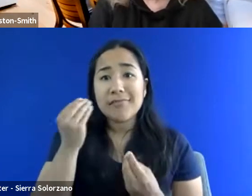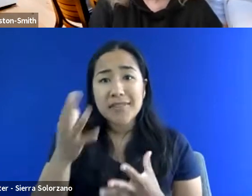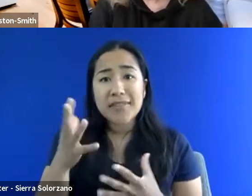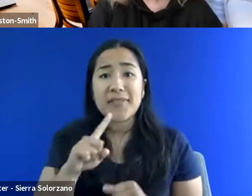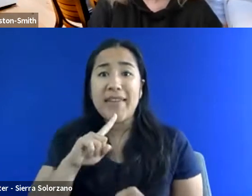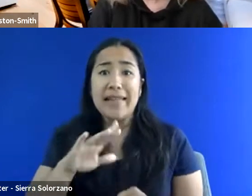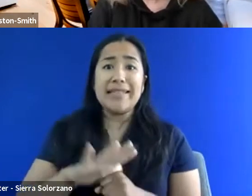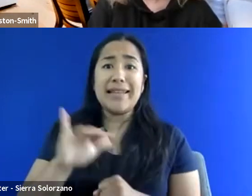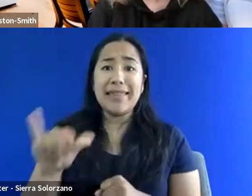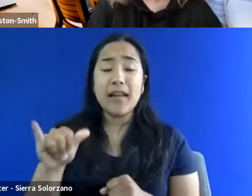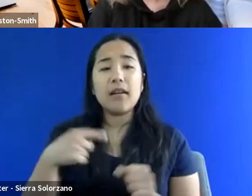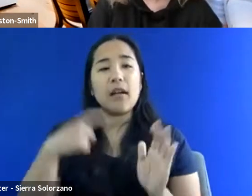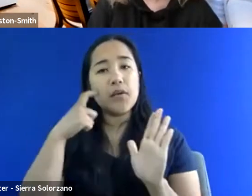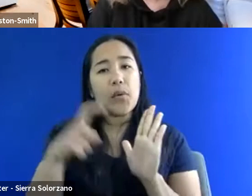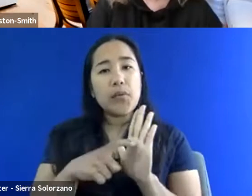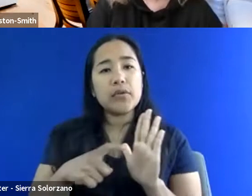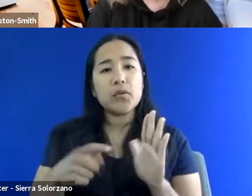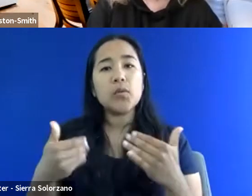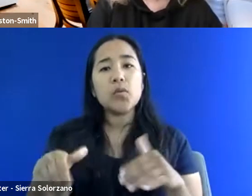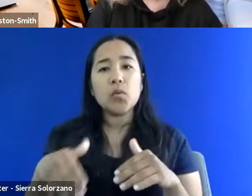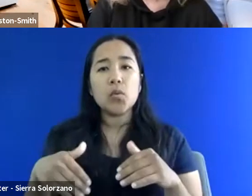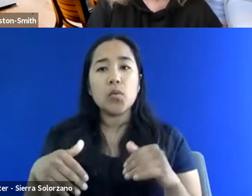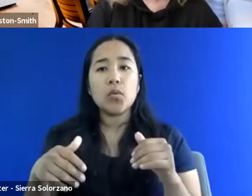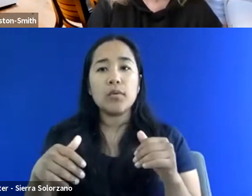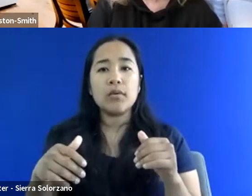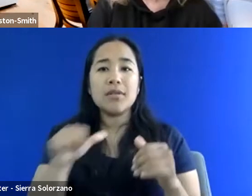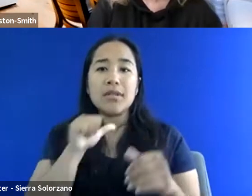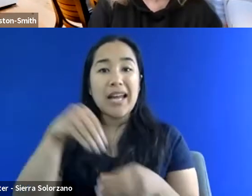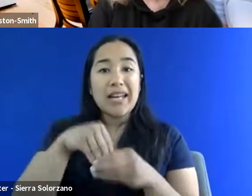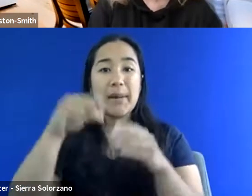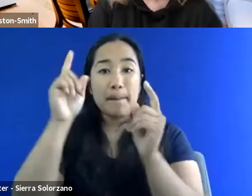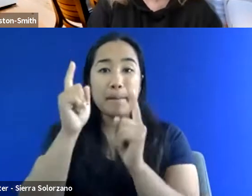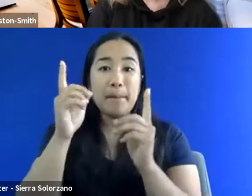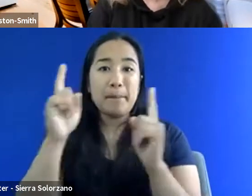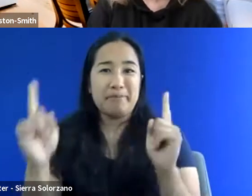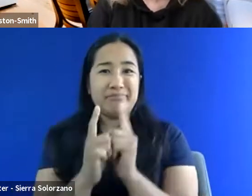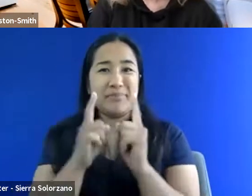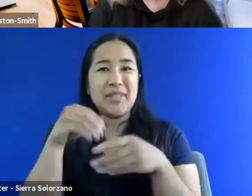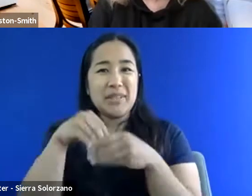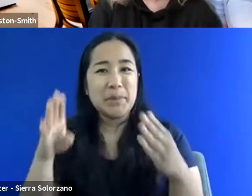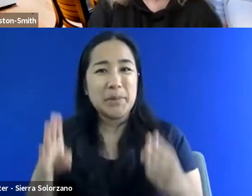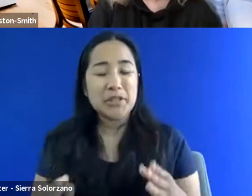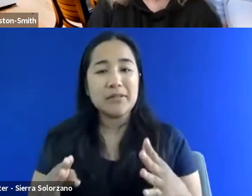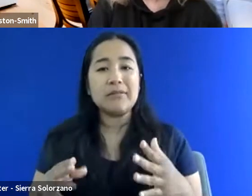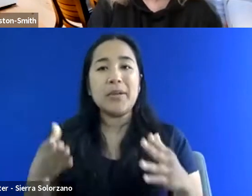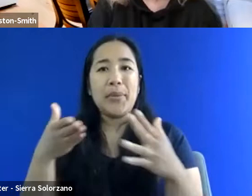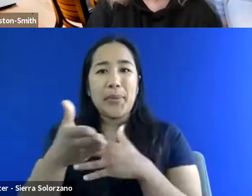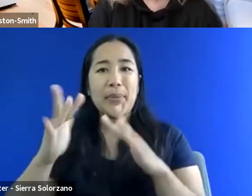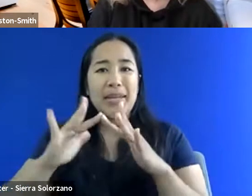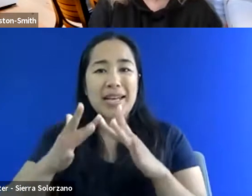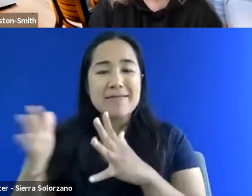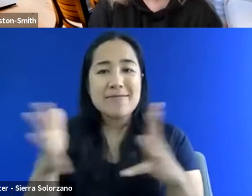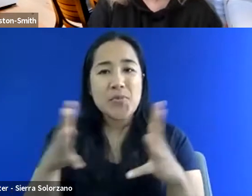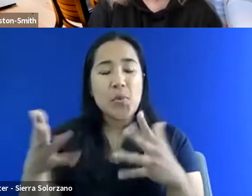noticed that it has been more difficult to do so in the virtual environment. I don't know if that's been true for you at all. Um, yeah, yeah.